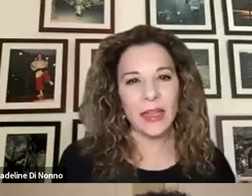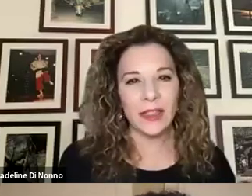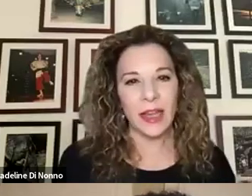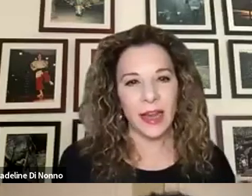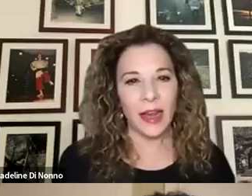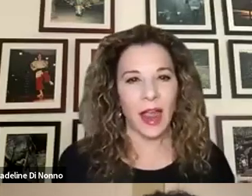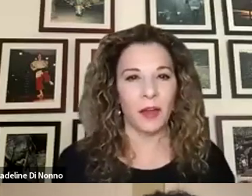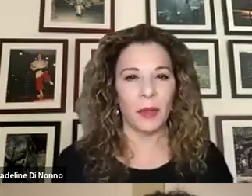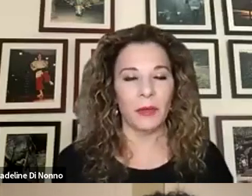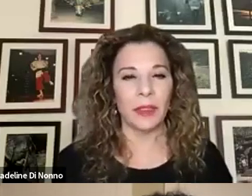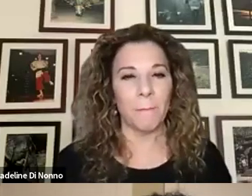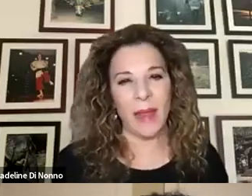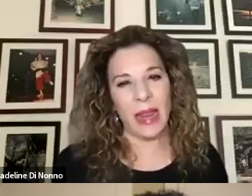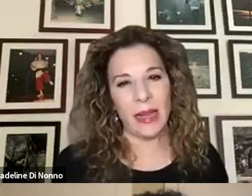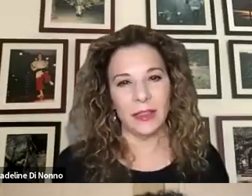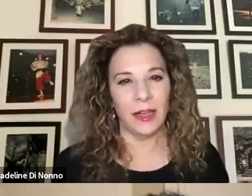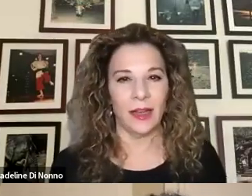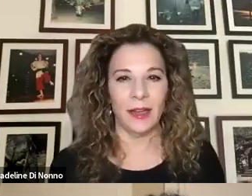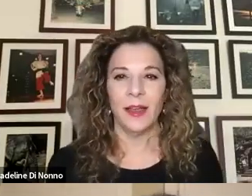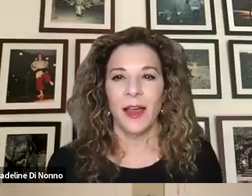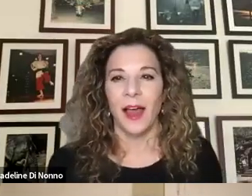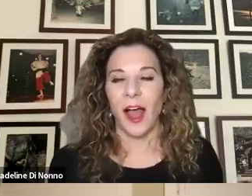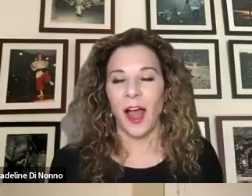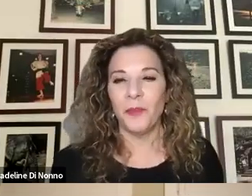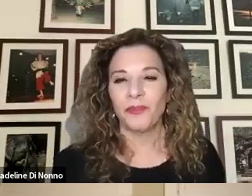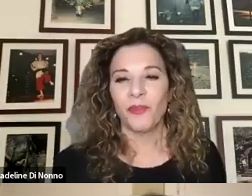Amazing. Everybody was amazing.